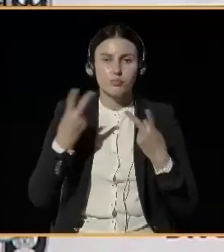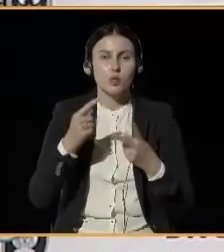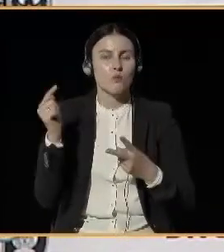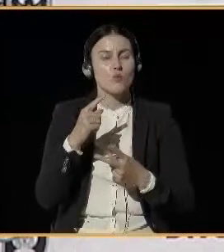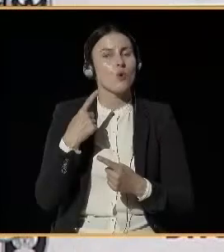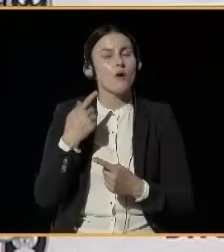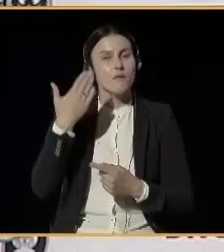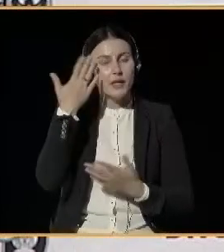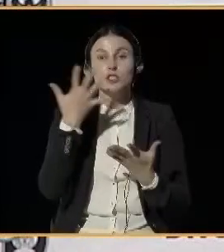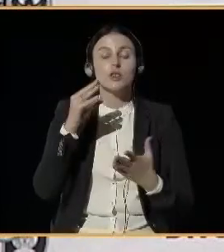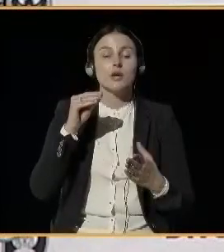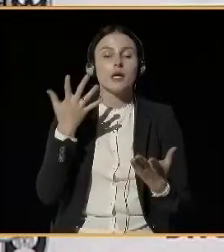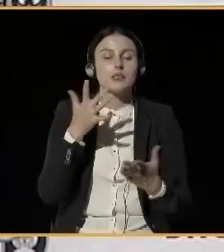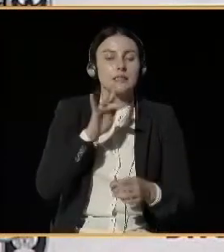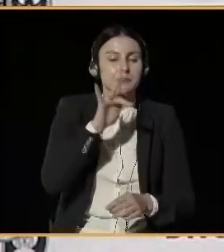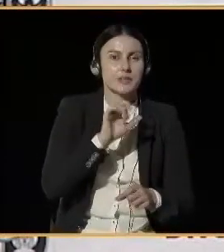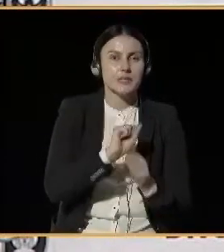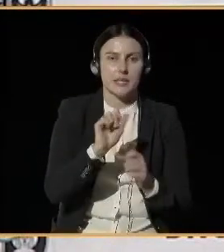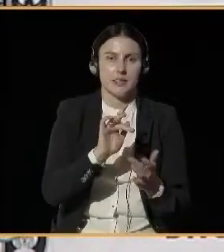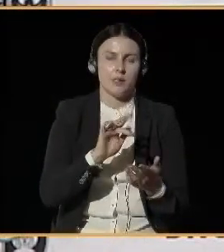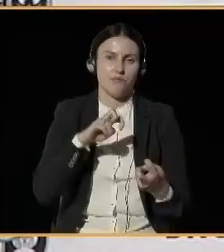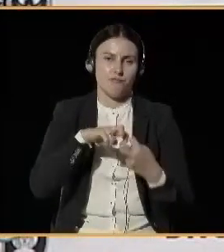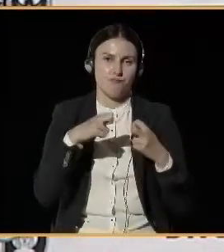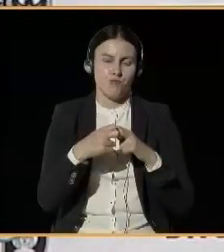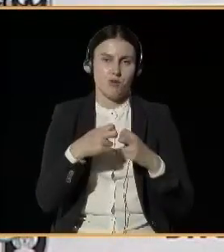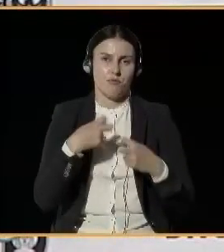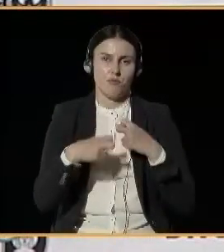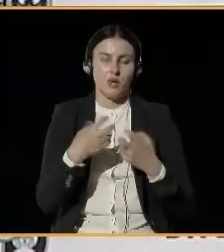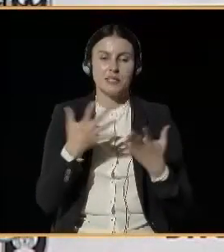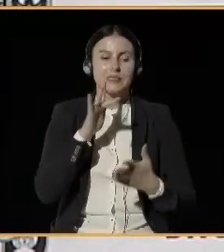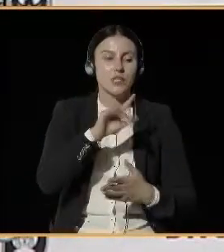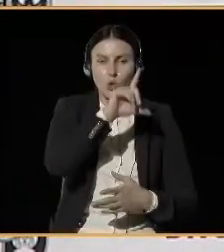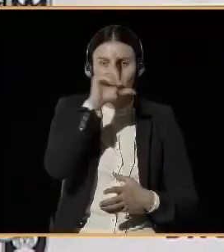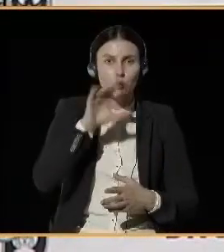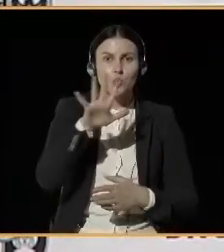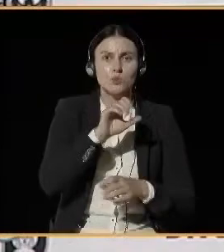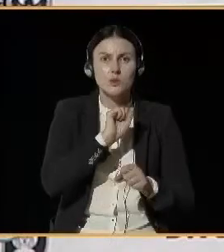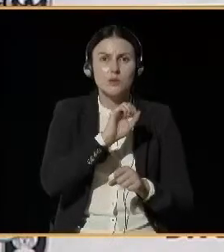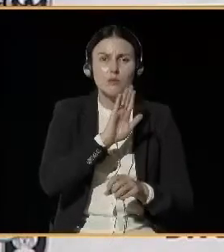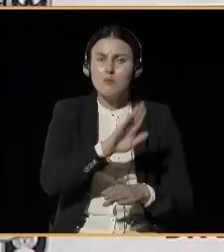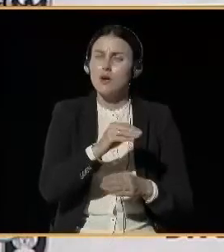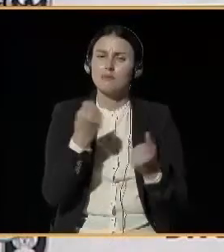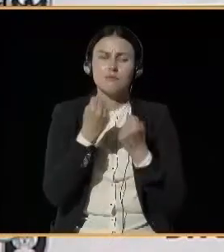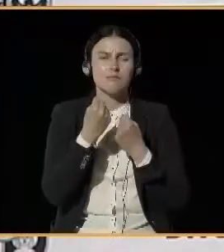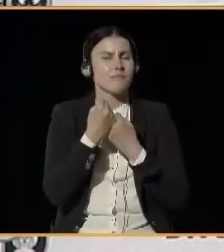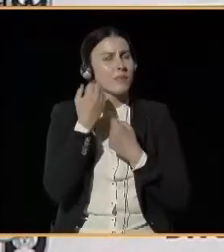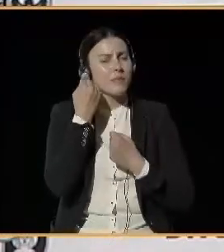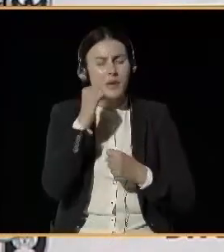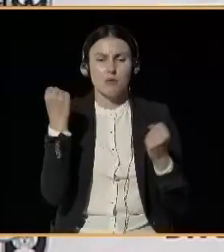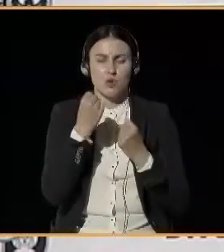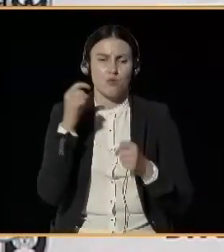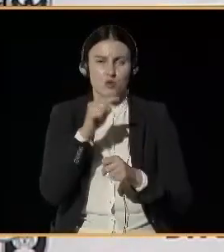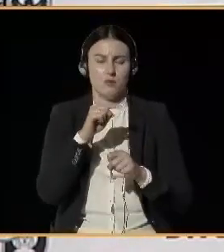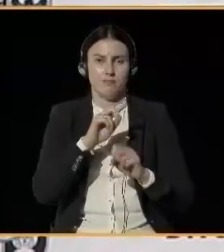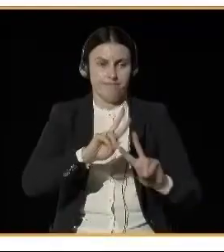Which part of the society should be informed most about the problem and